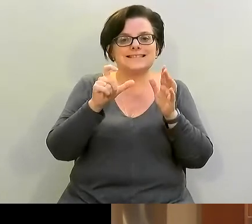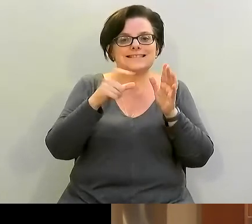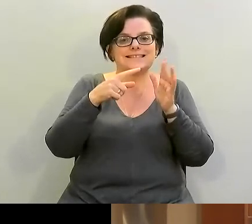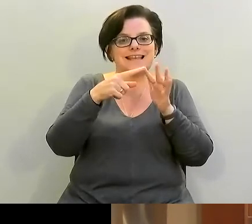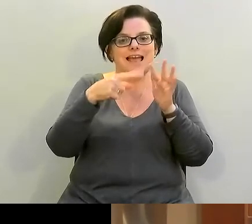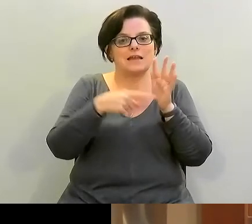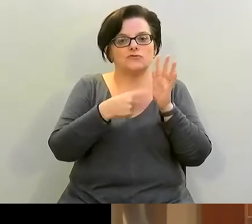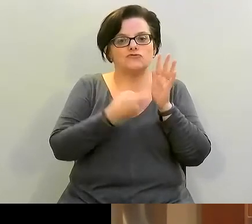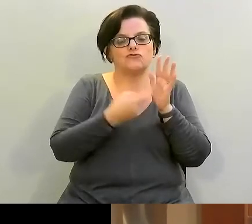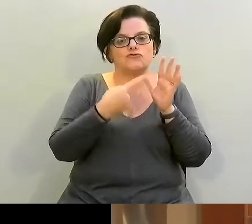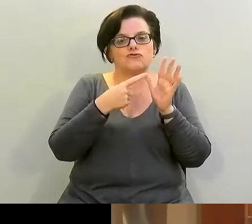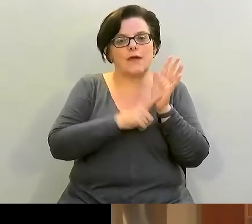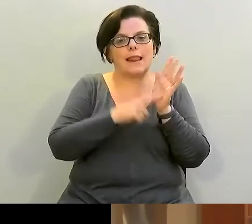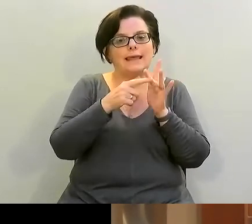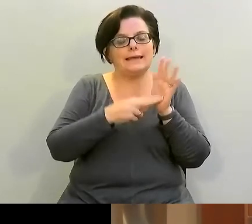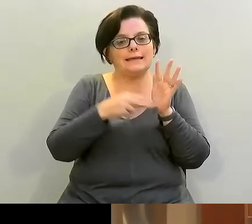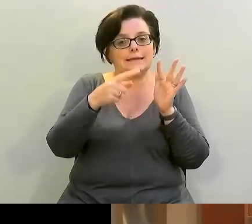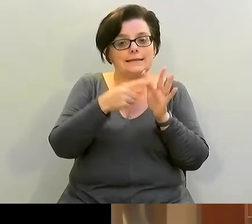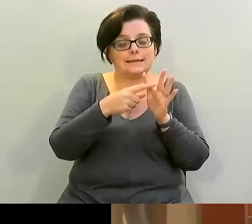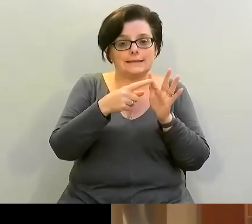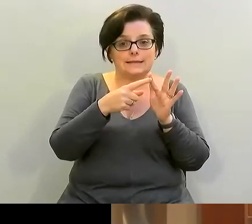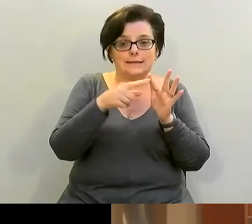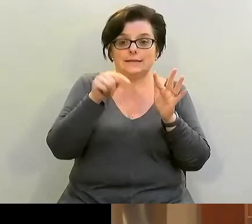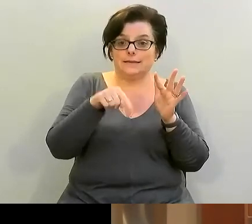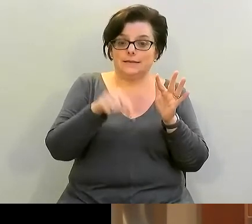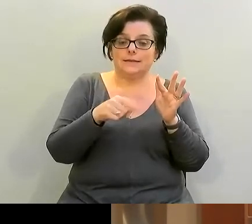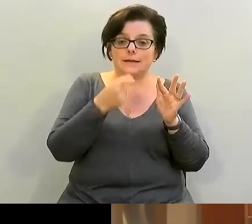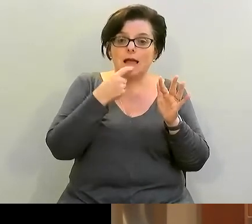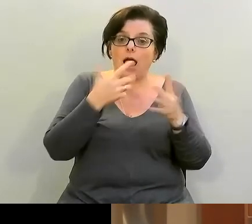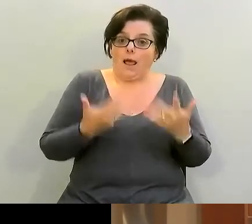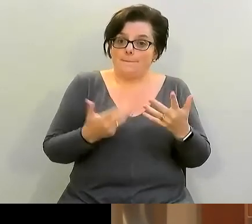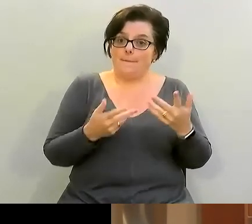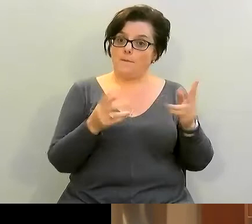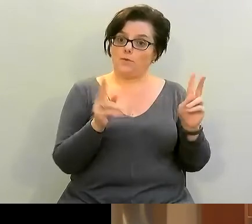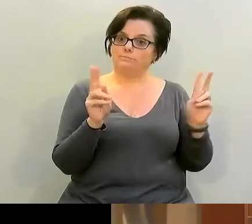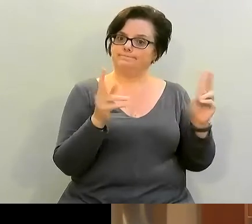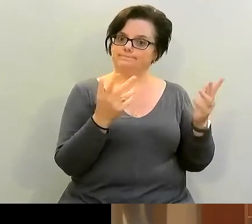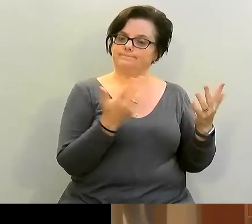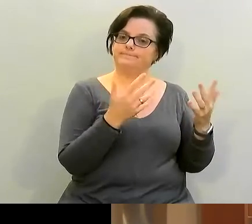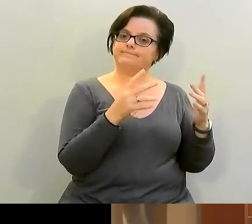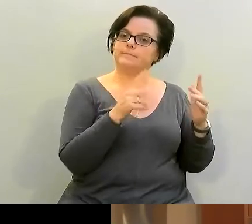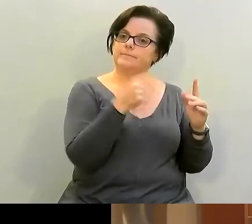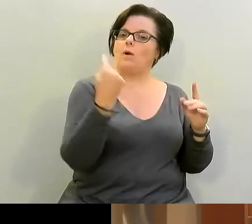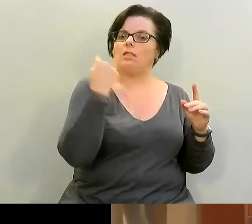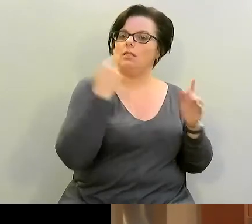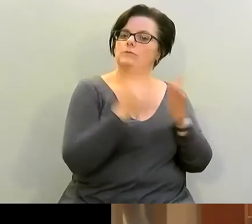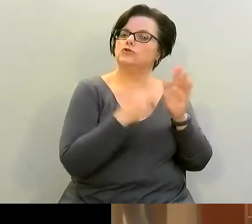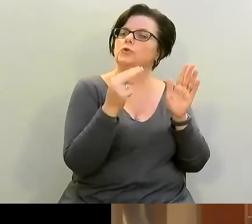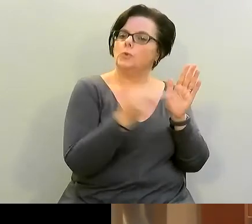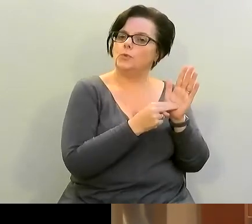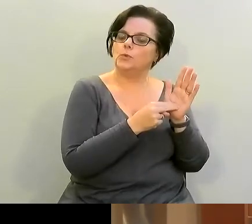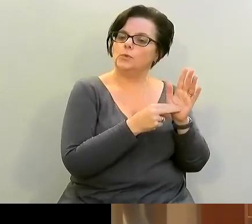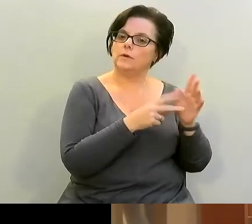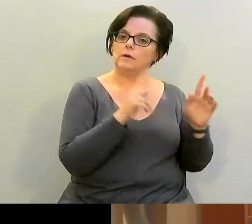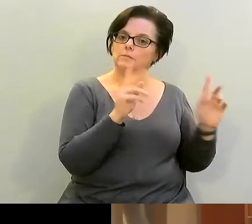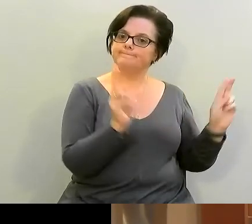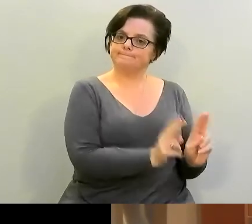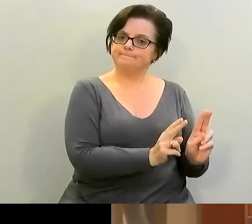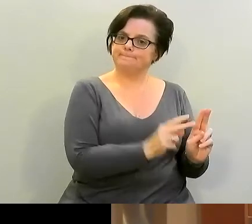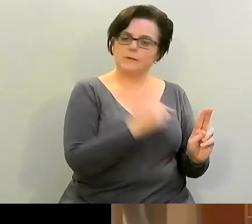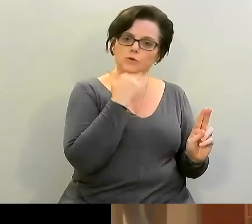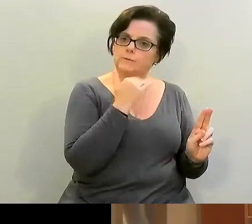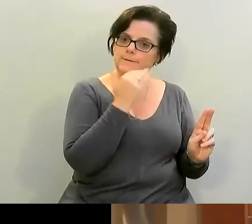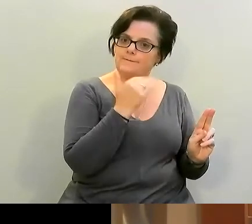is a selective serotonin reuptake inhibitor was on shortage in june this year which meant and showed that there were much more